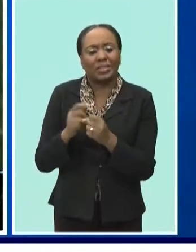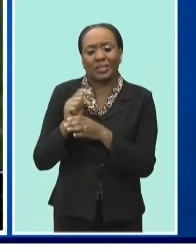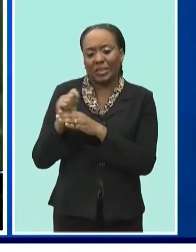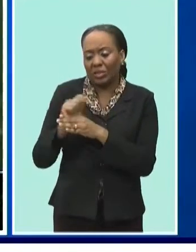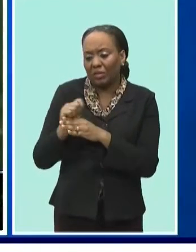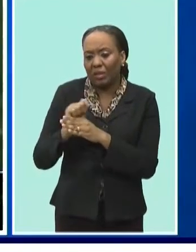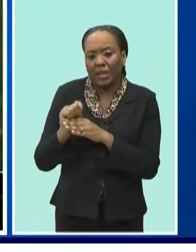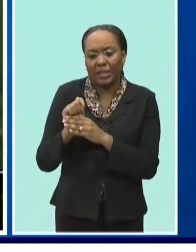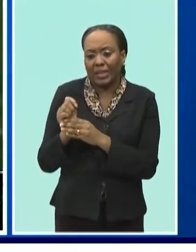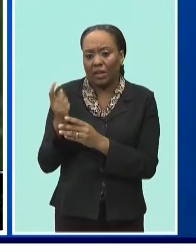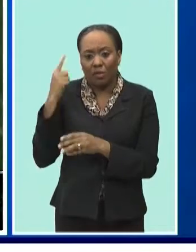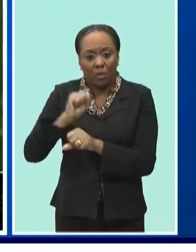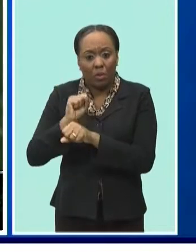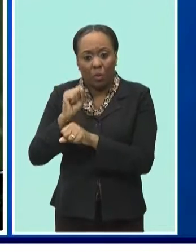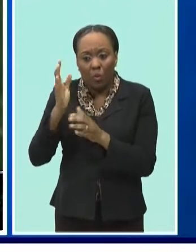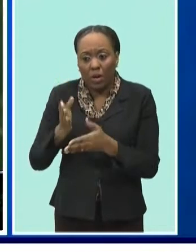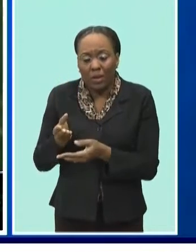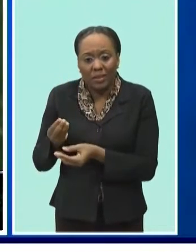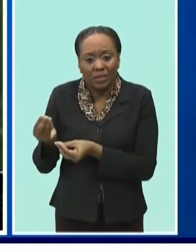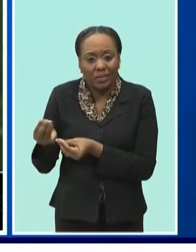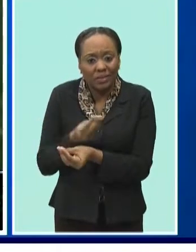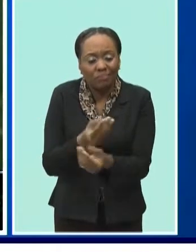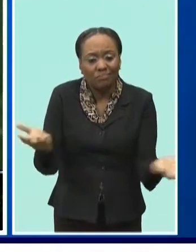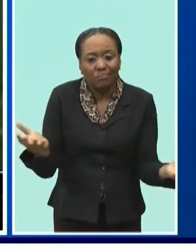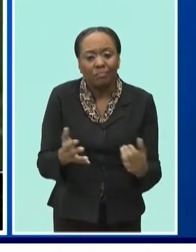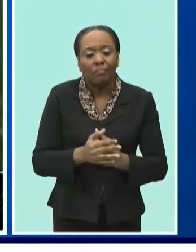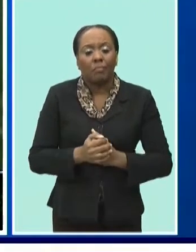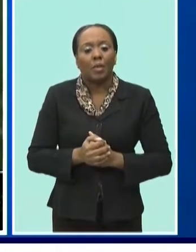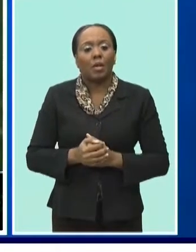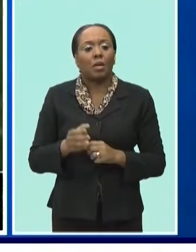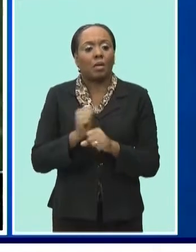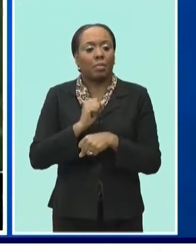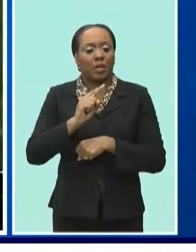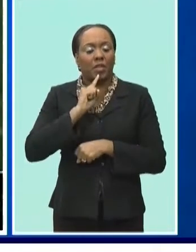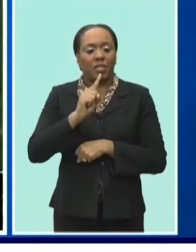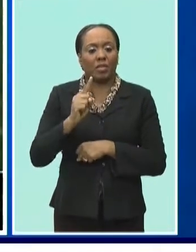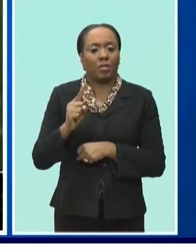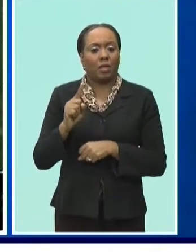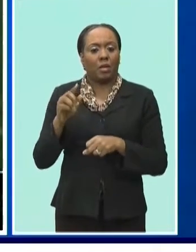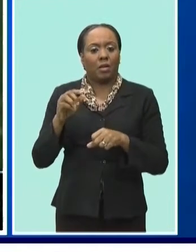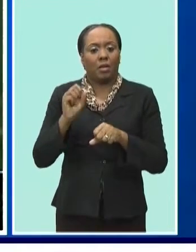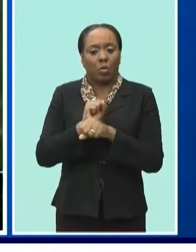provide workers with the agility the new marketplace demands.